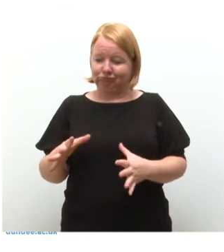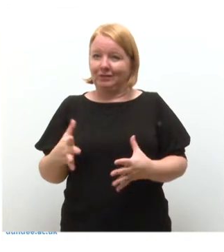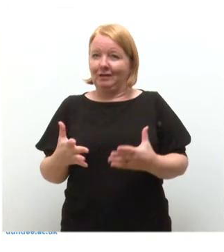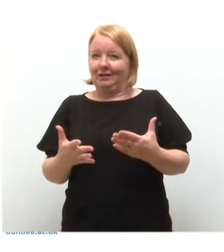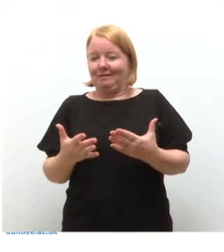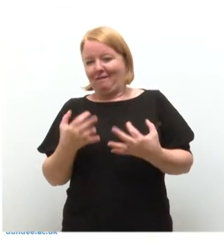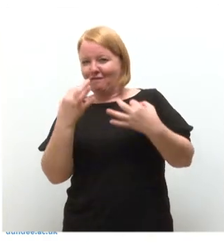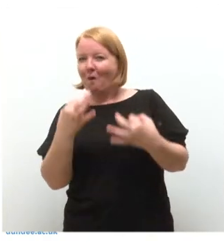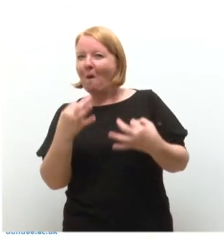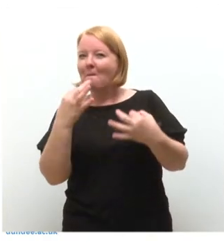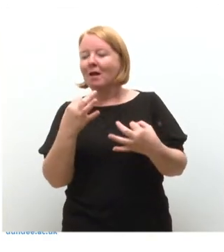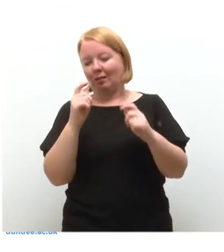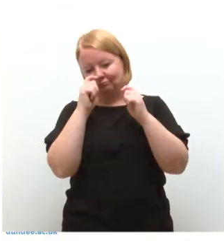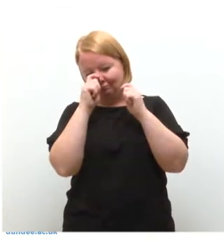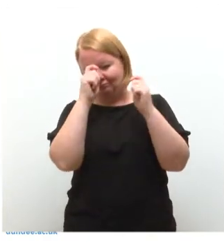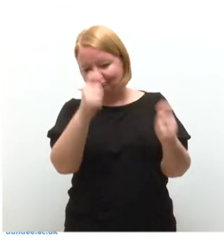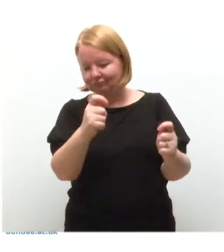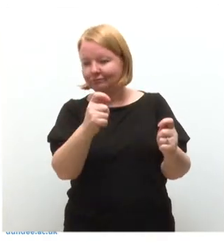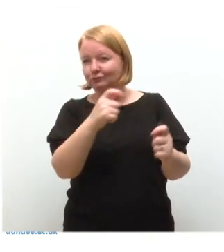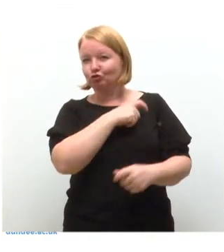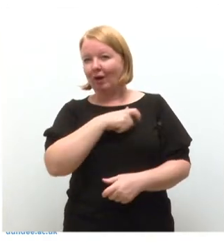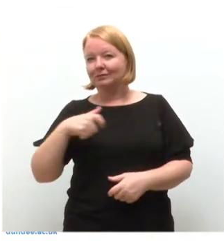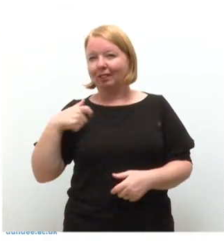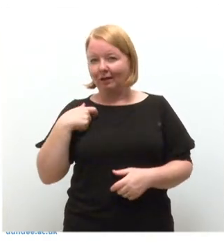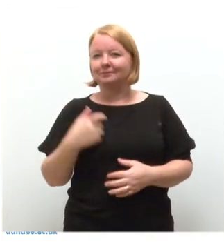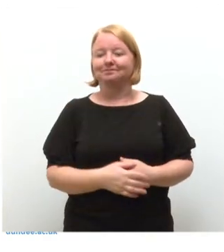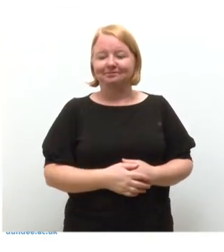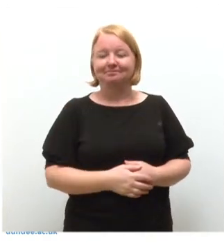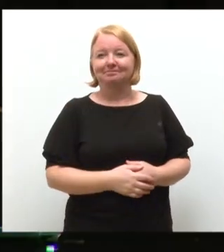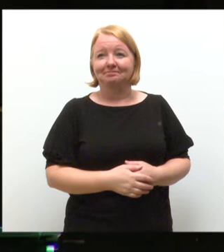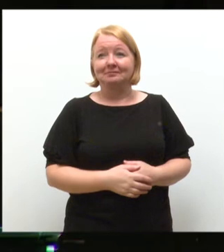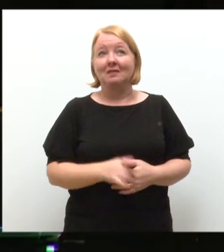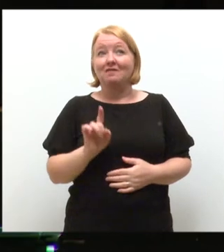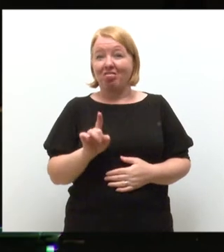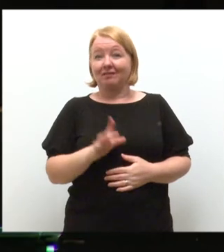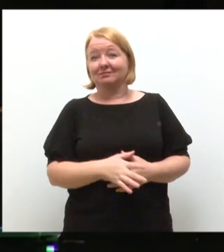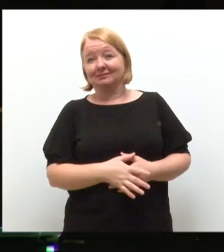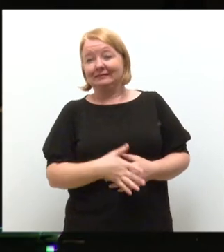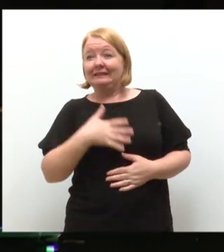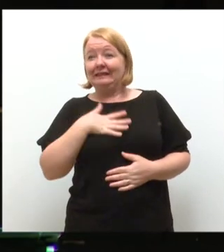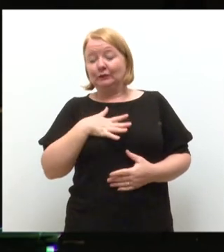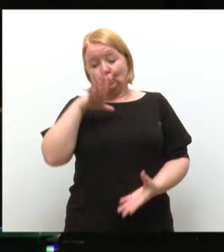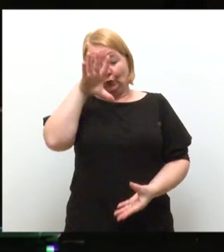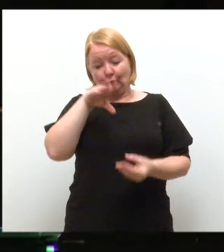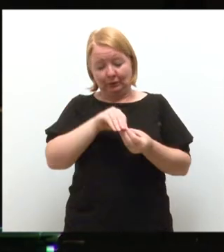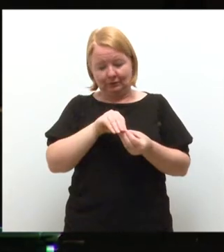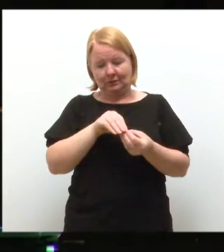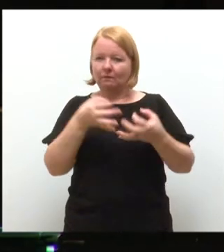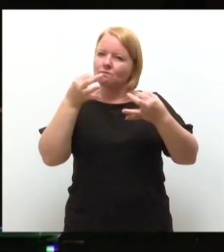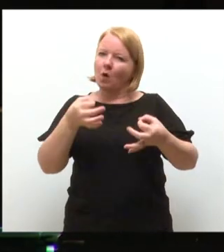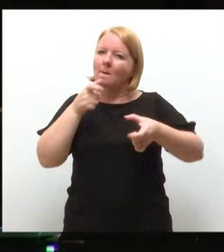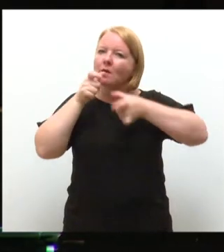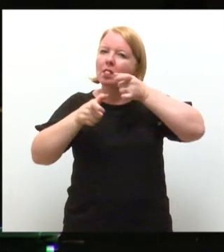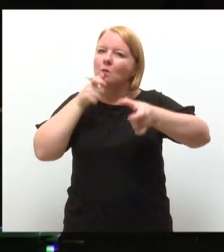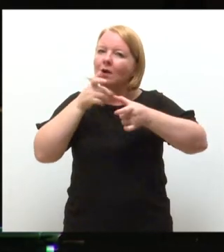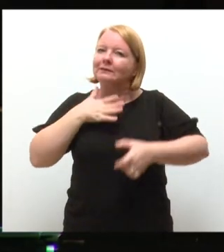of her as our chancellor. And for that, I need to read the following formal words.